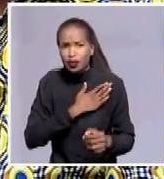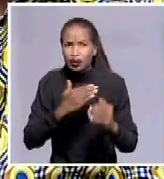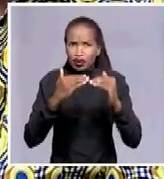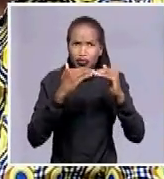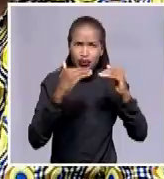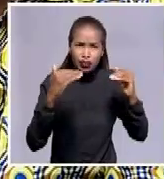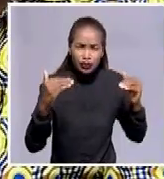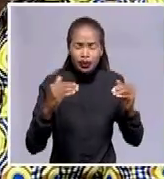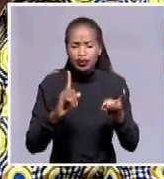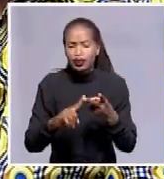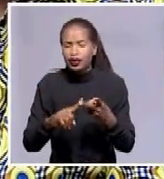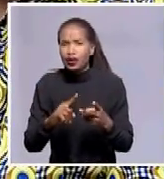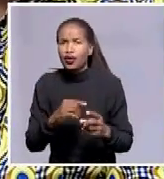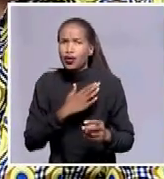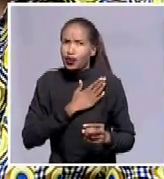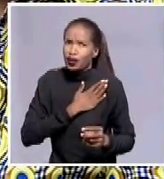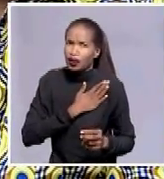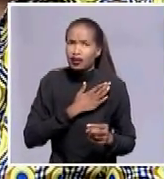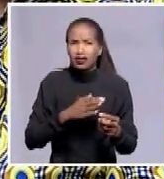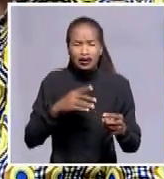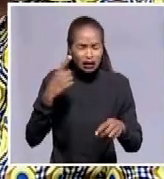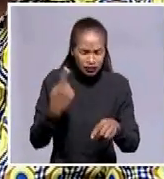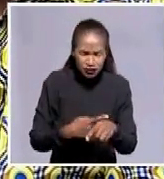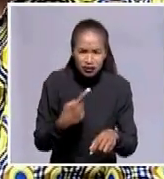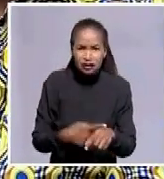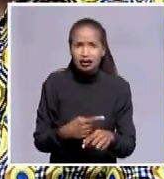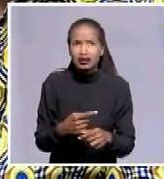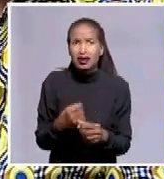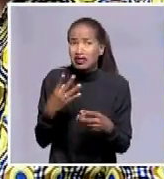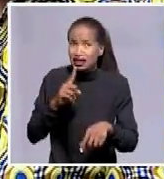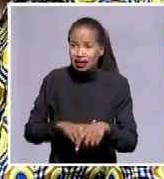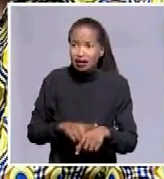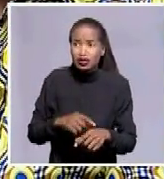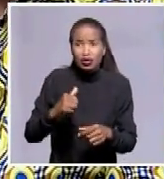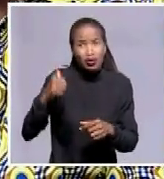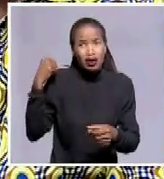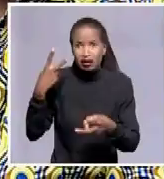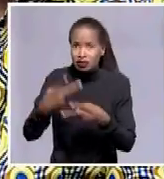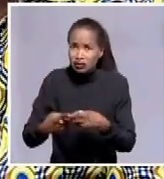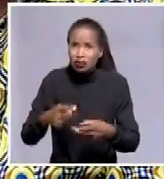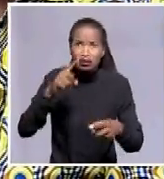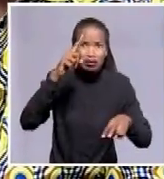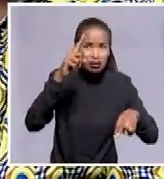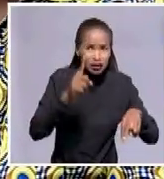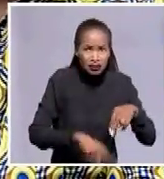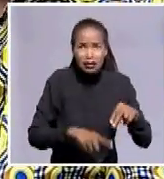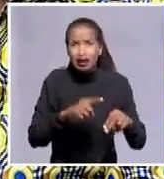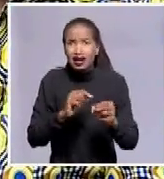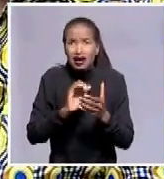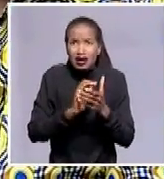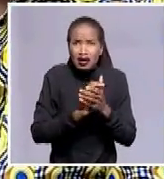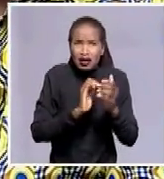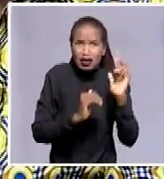competition. Most of the time he was persecuted, many of his lieutenants were killed, maimed,